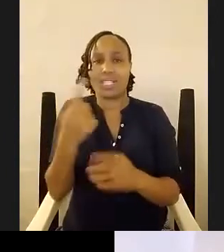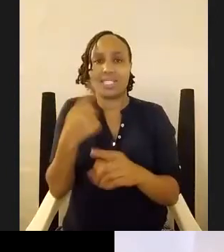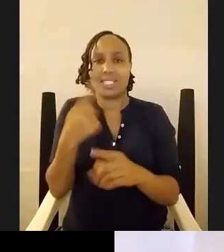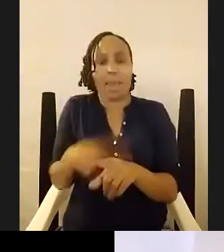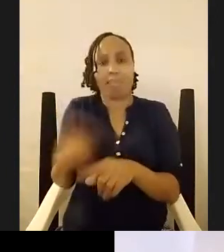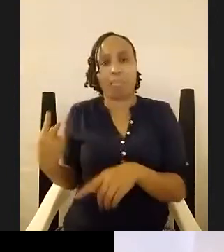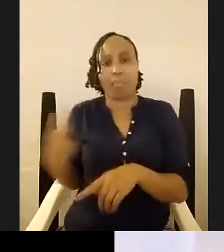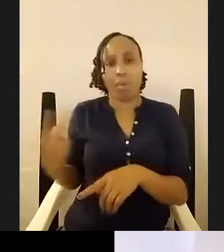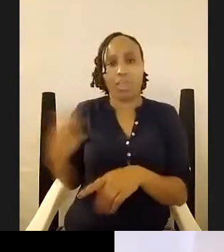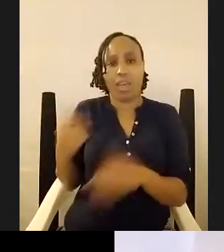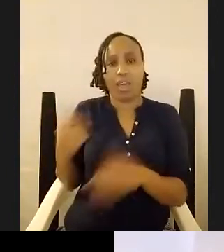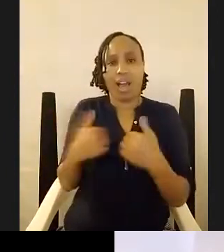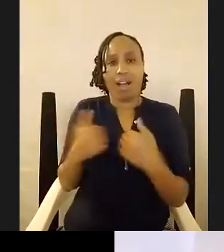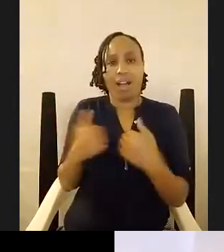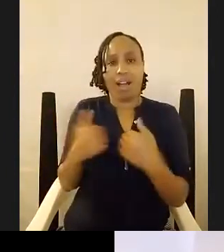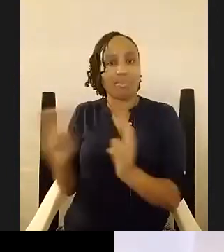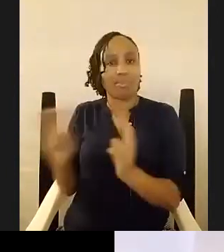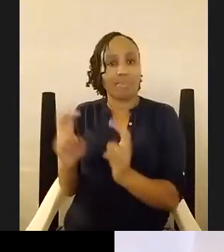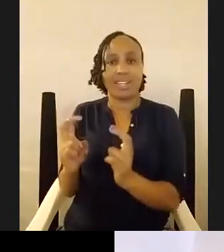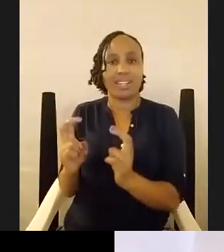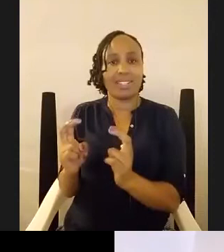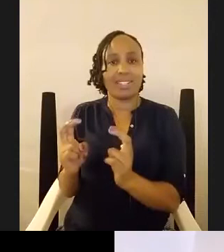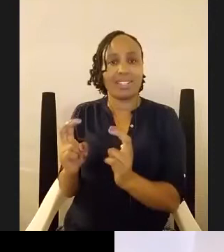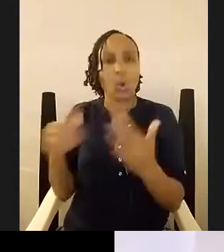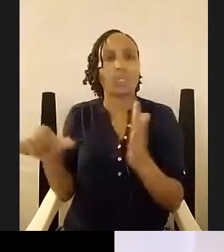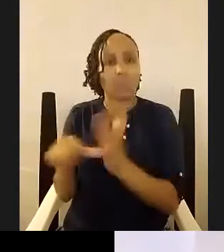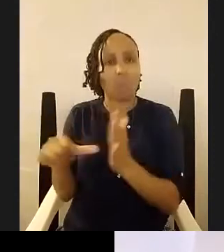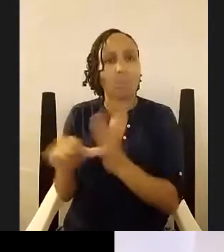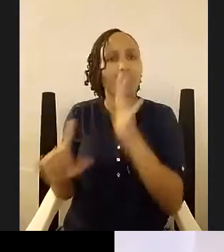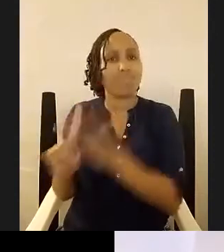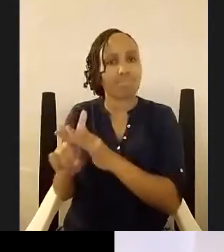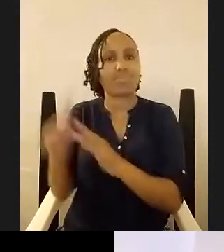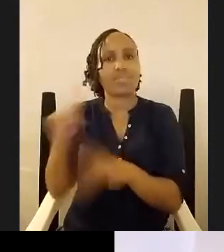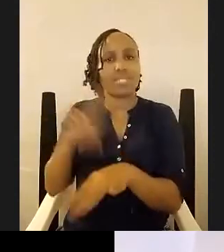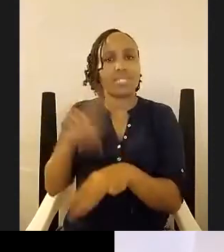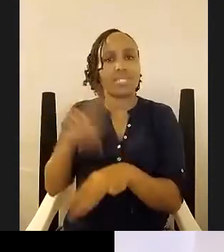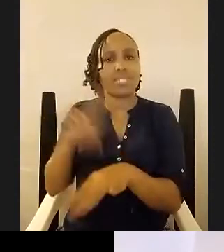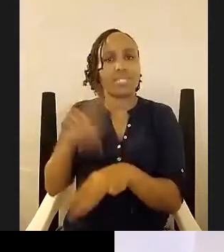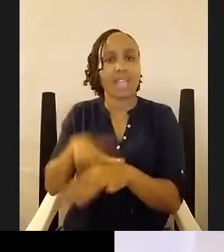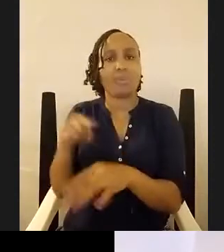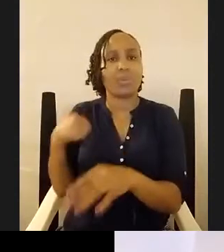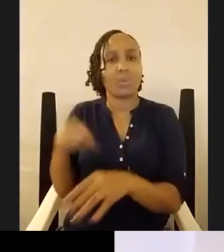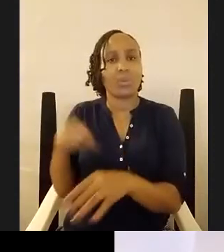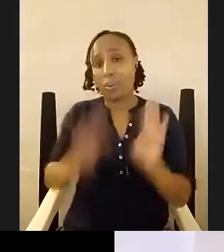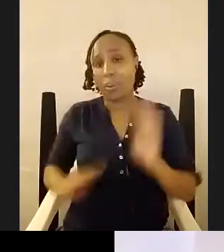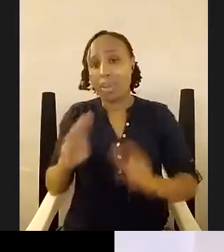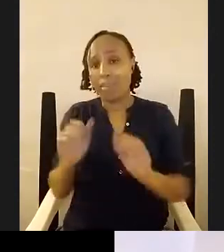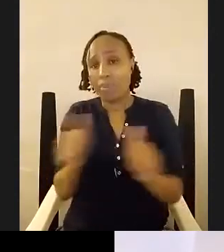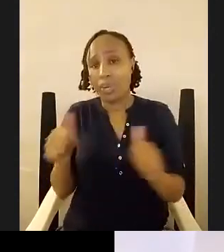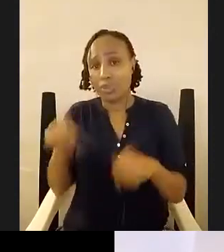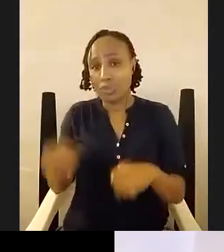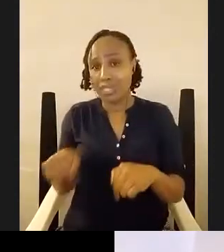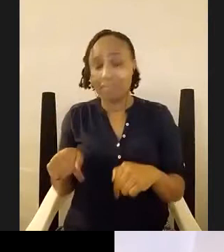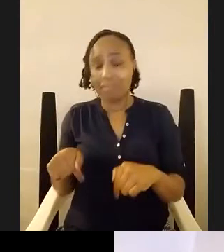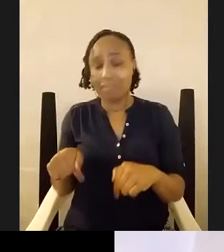when that happens so i'm hoping best behavior today we shall try we shall really really try our